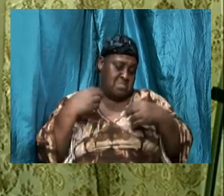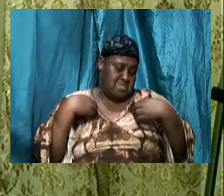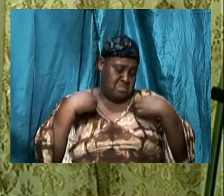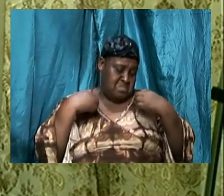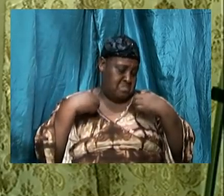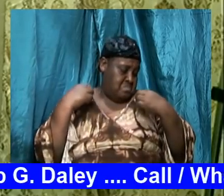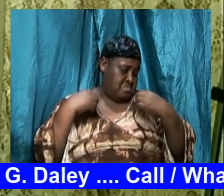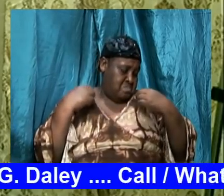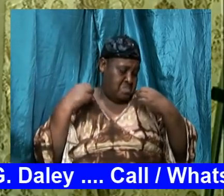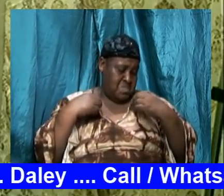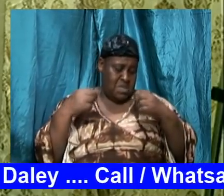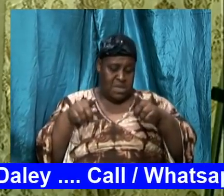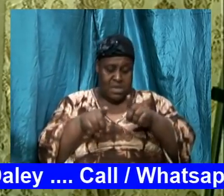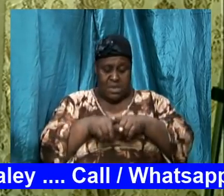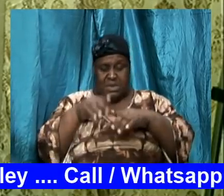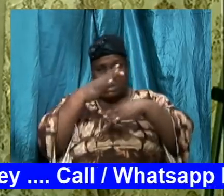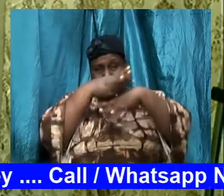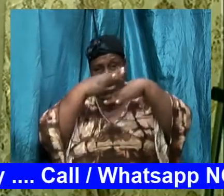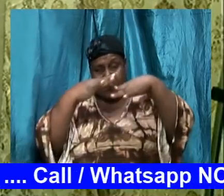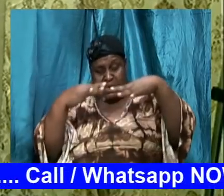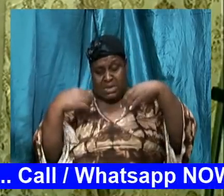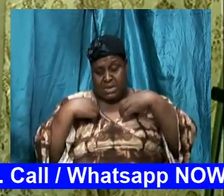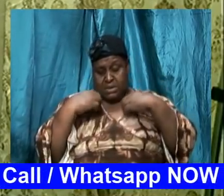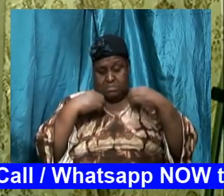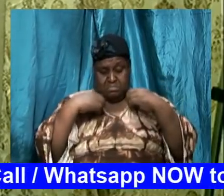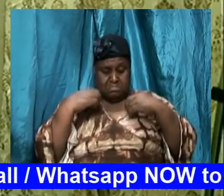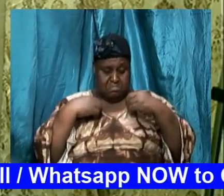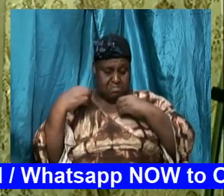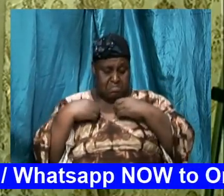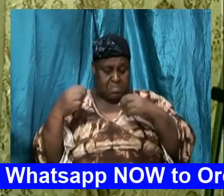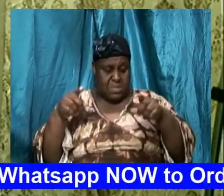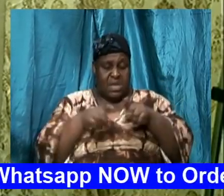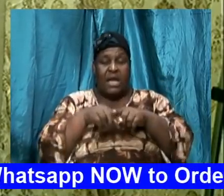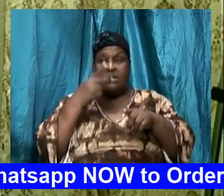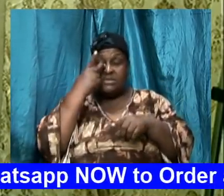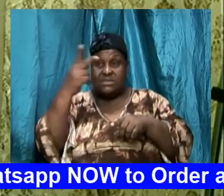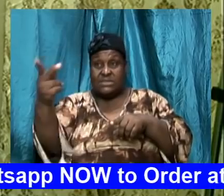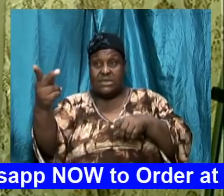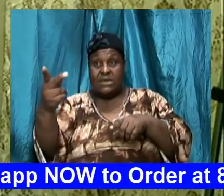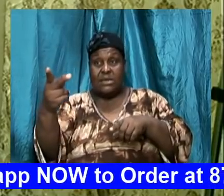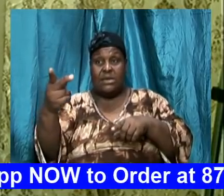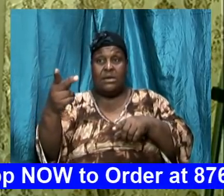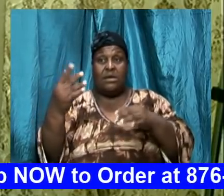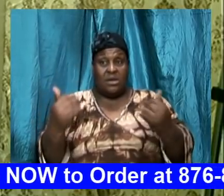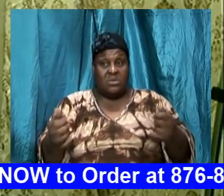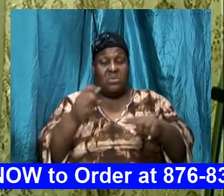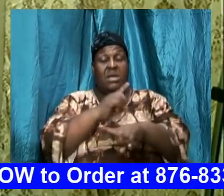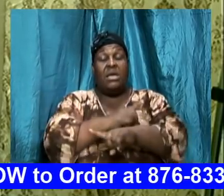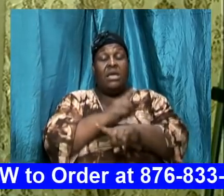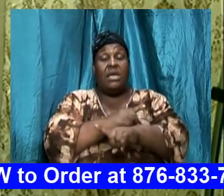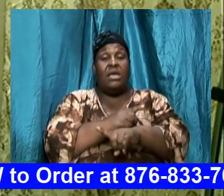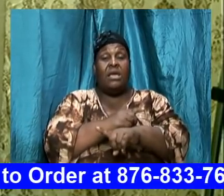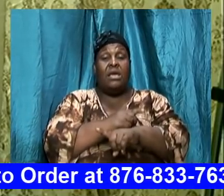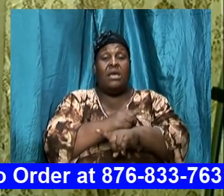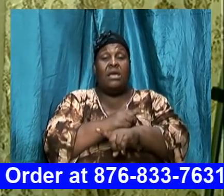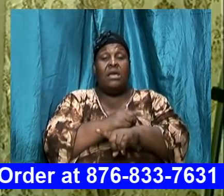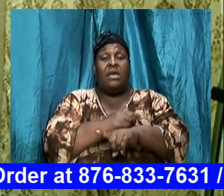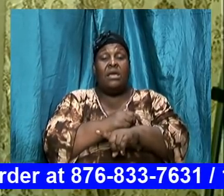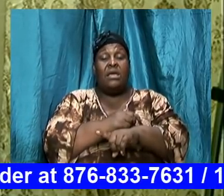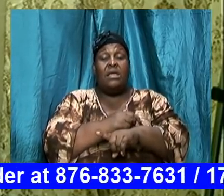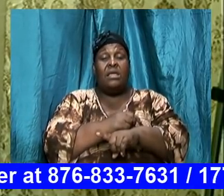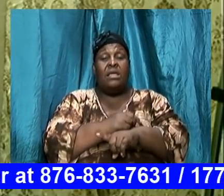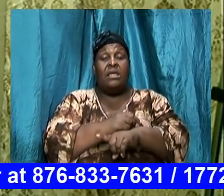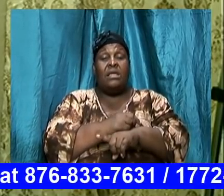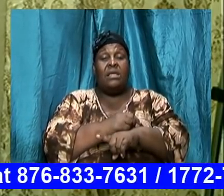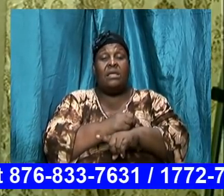and they would have some little straps around that they would carry and sometimes during their race the